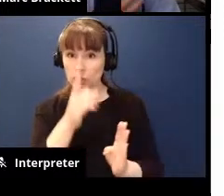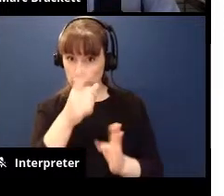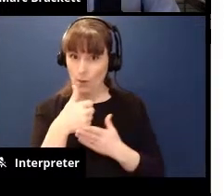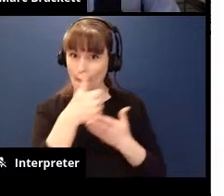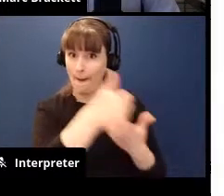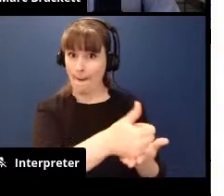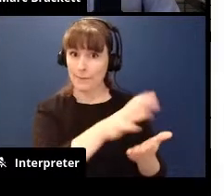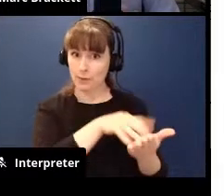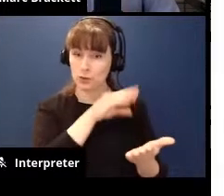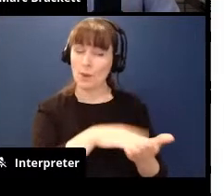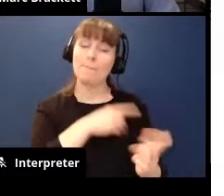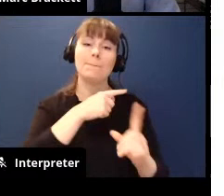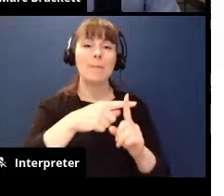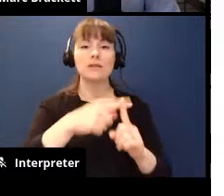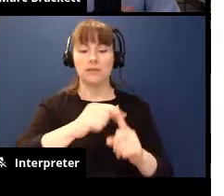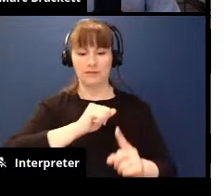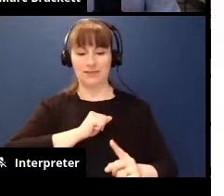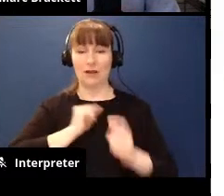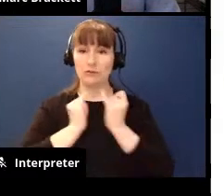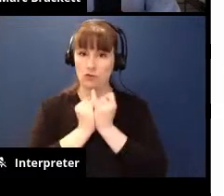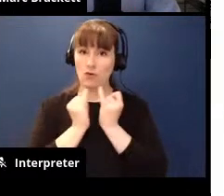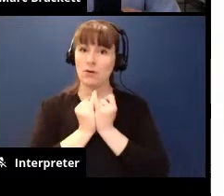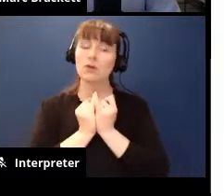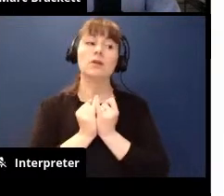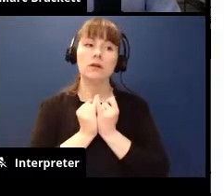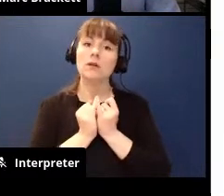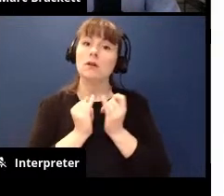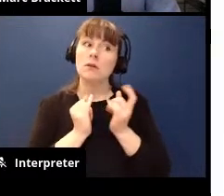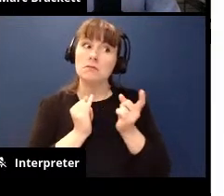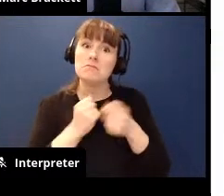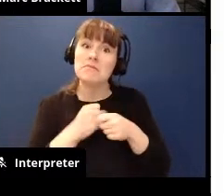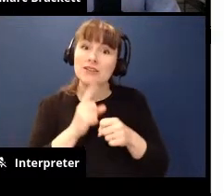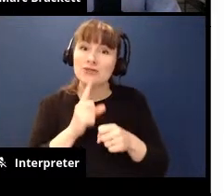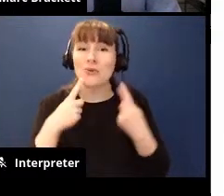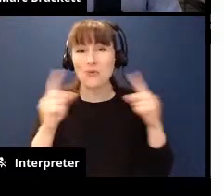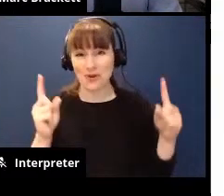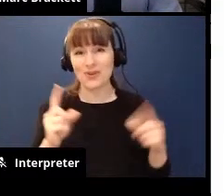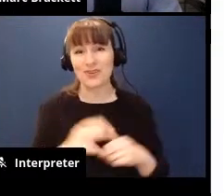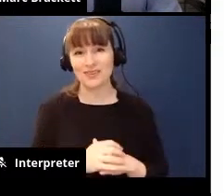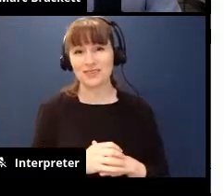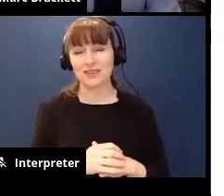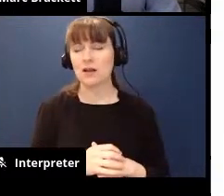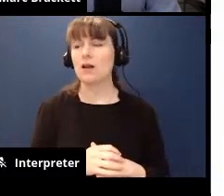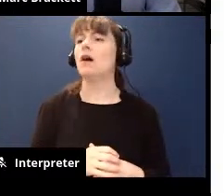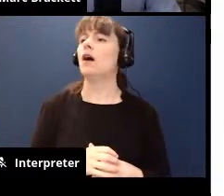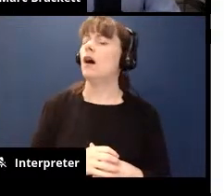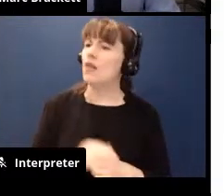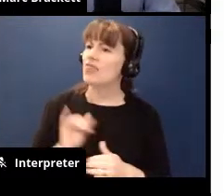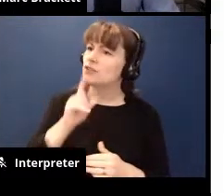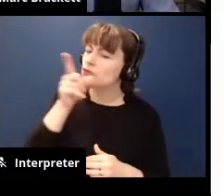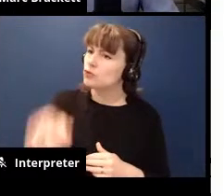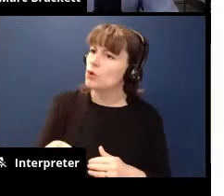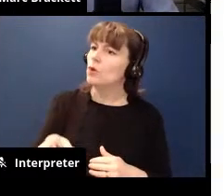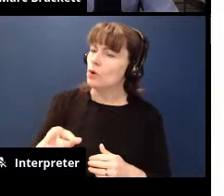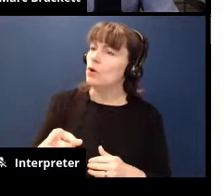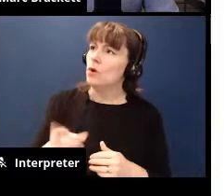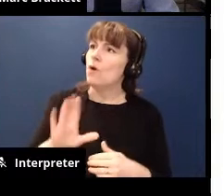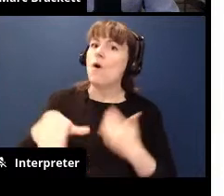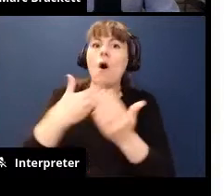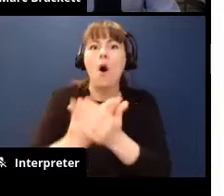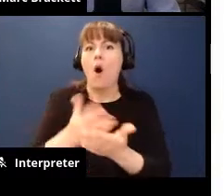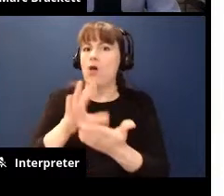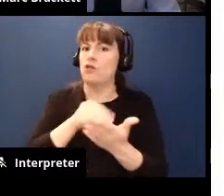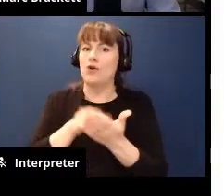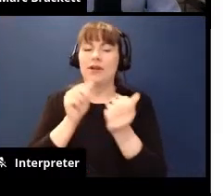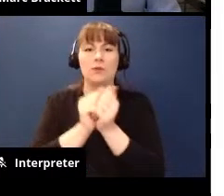like positive self-talk is working for them that's and i think that's true like all all learning with